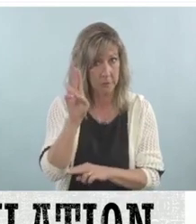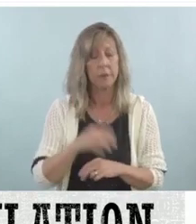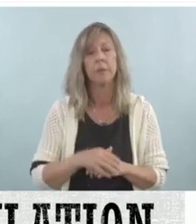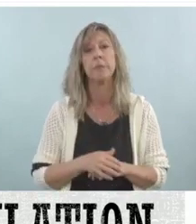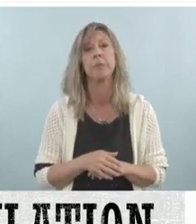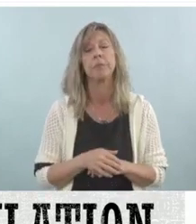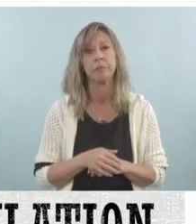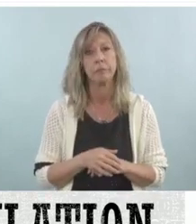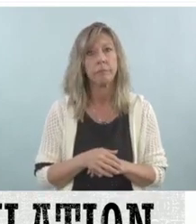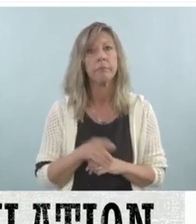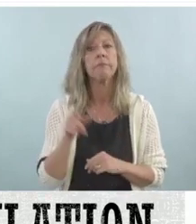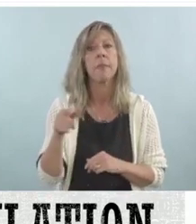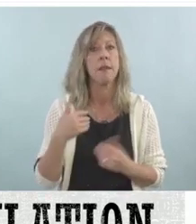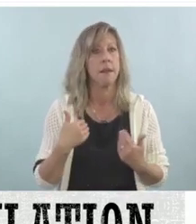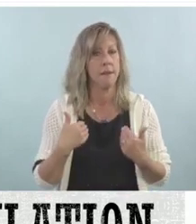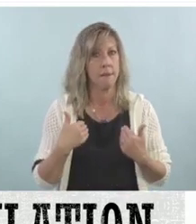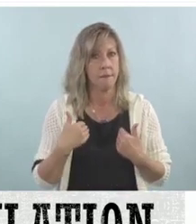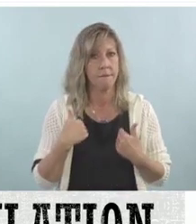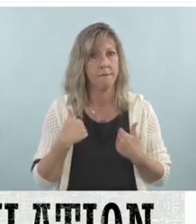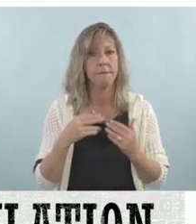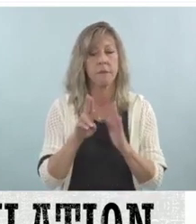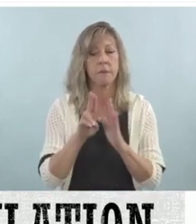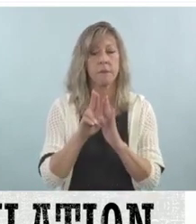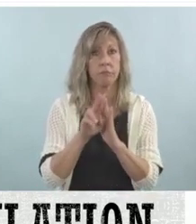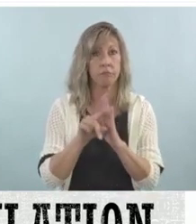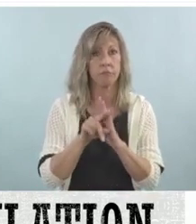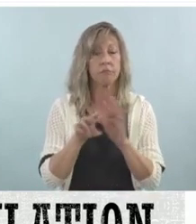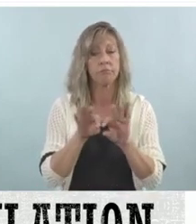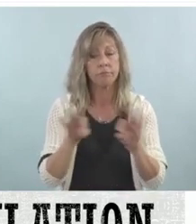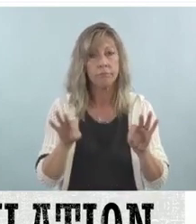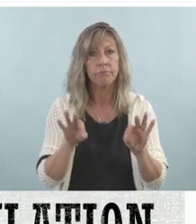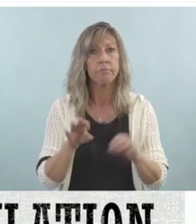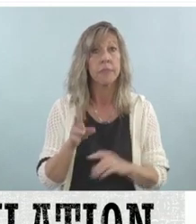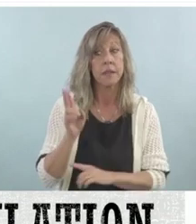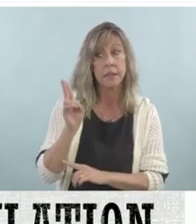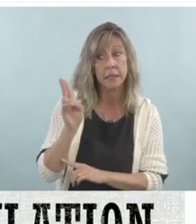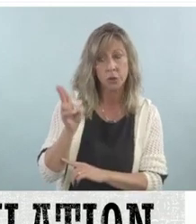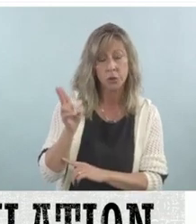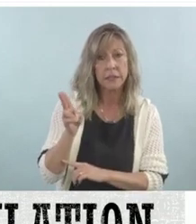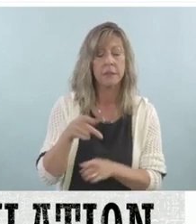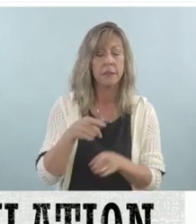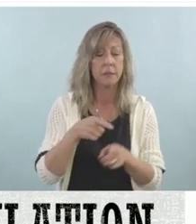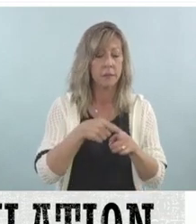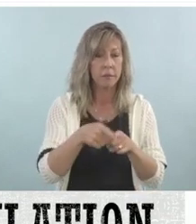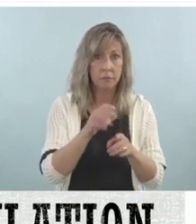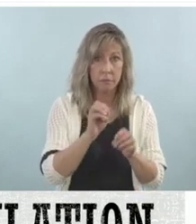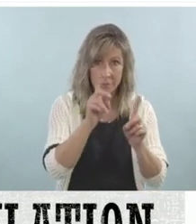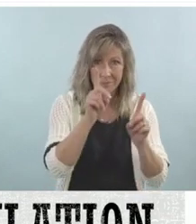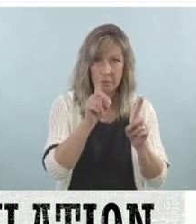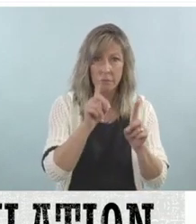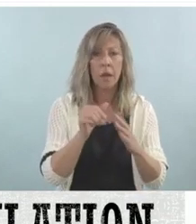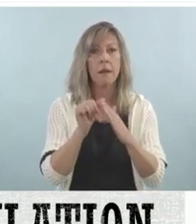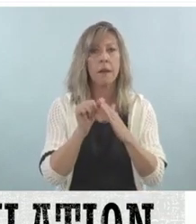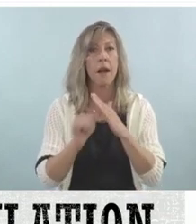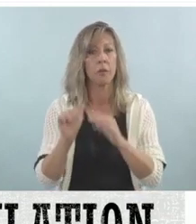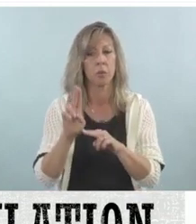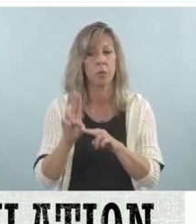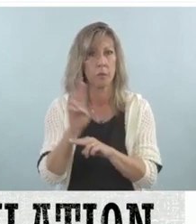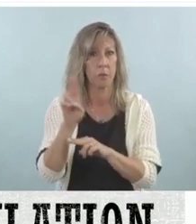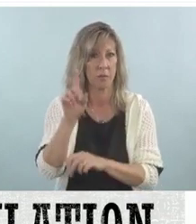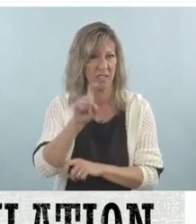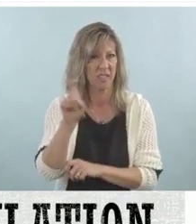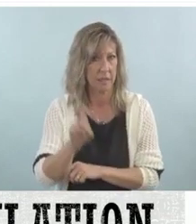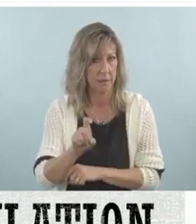He holds an undergraduate degree in history, special education from the University of Texas in San Antonio,